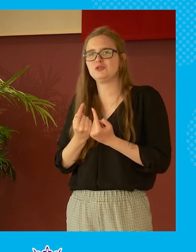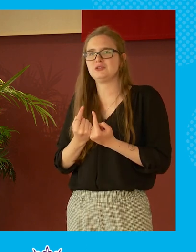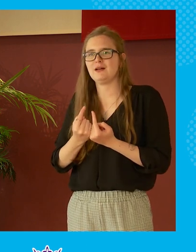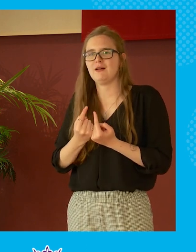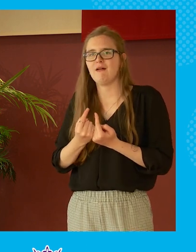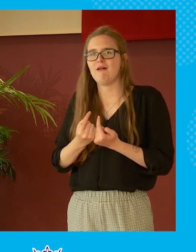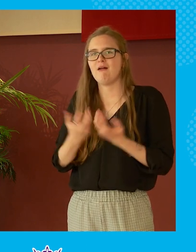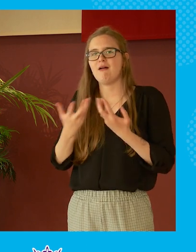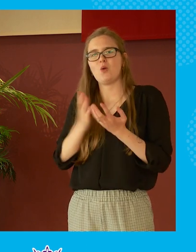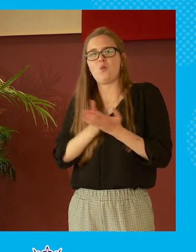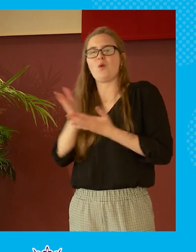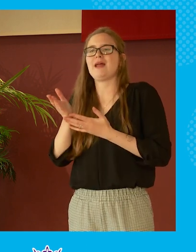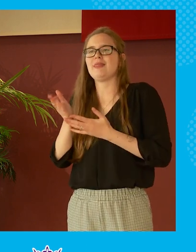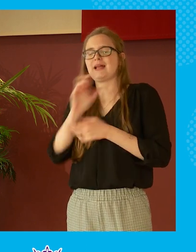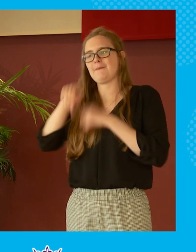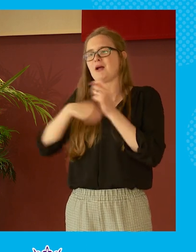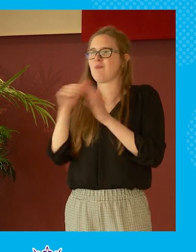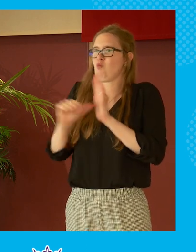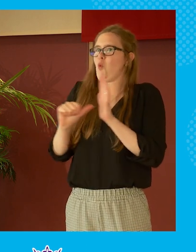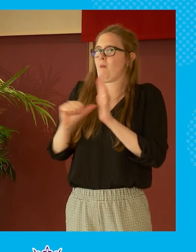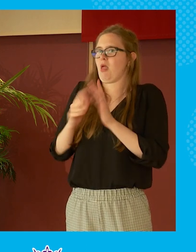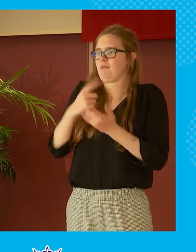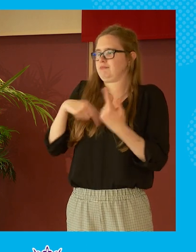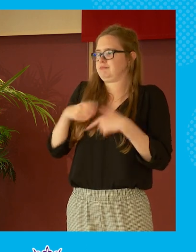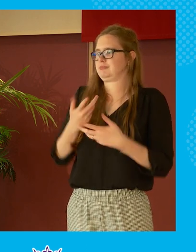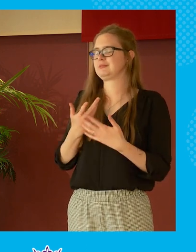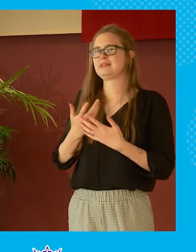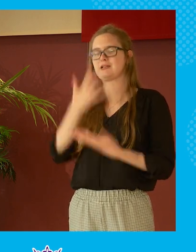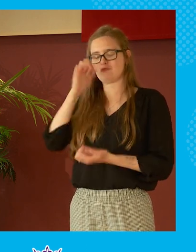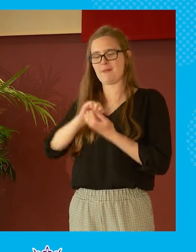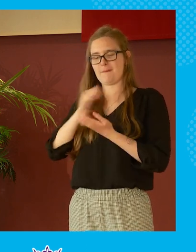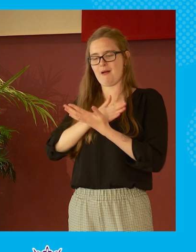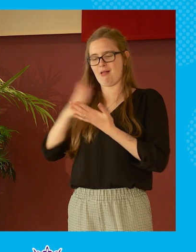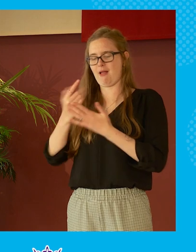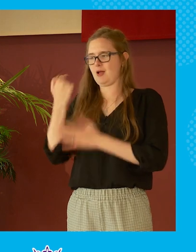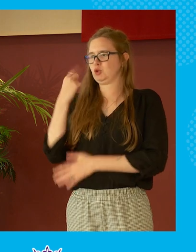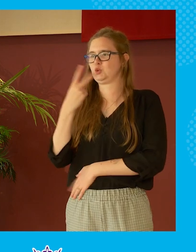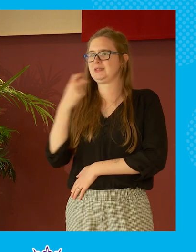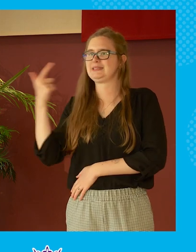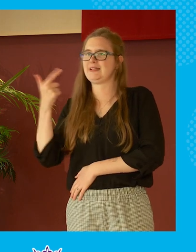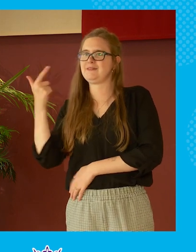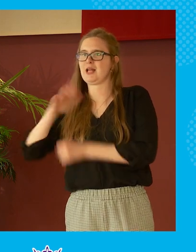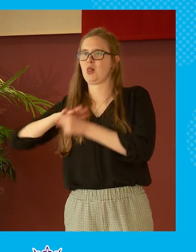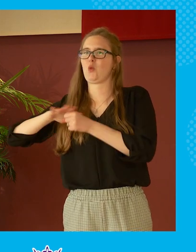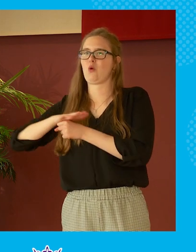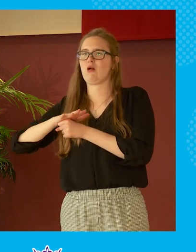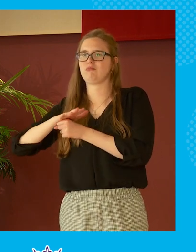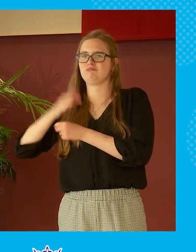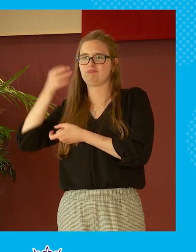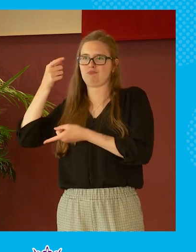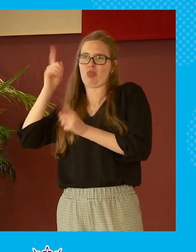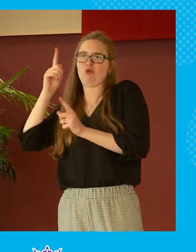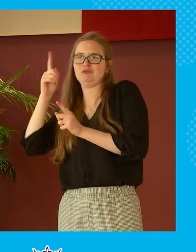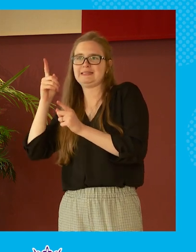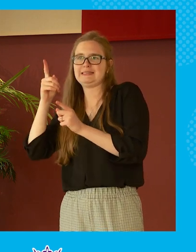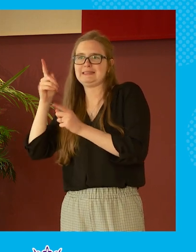that um is often problematic and i mean i remember very clearly the 2017 local authority elections in scotland which ended up being about